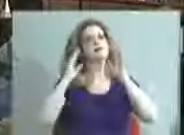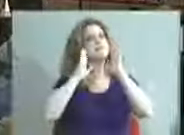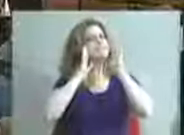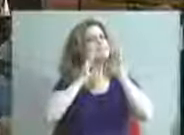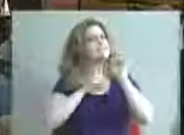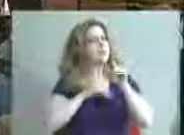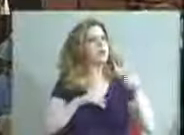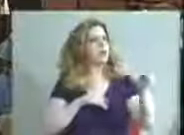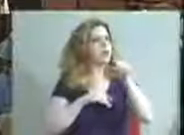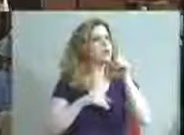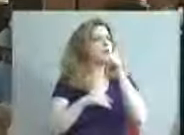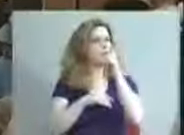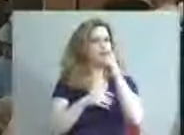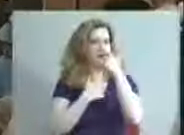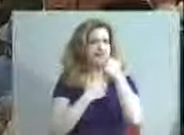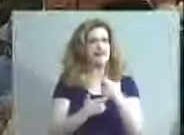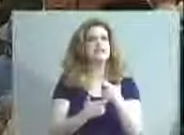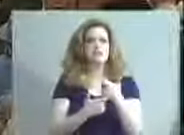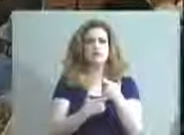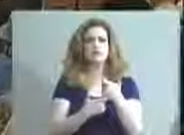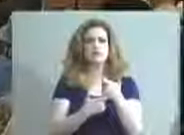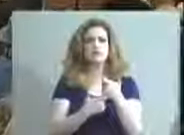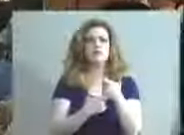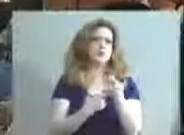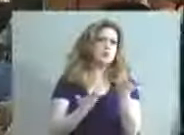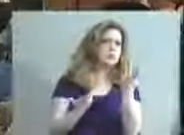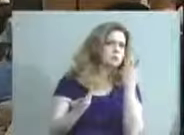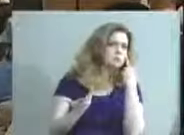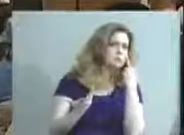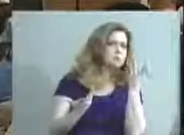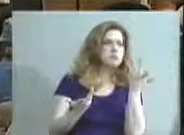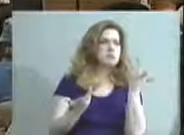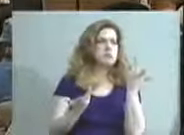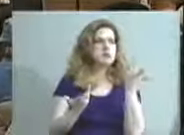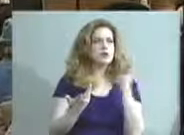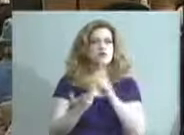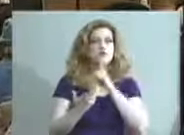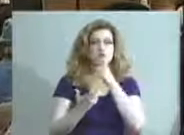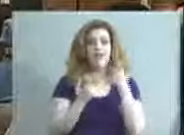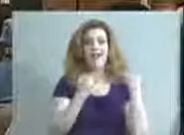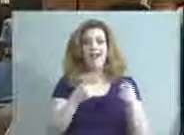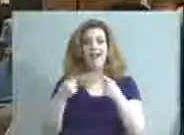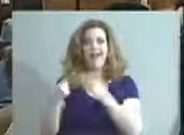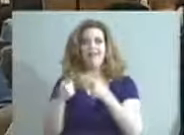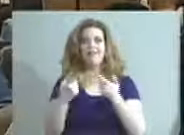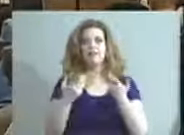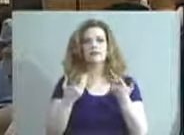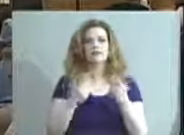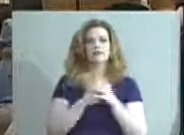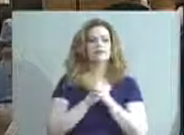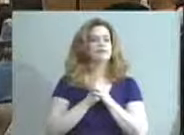those of you who are interested in seeing sort of where the real the real activity is going on